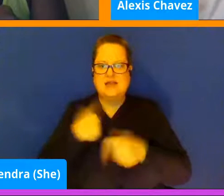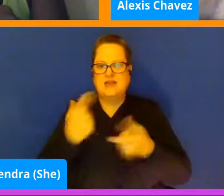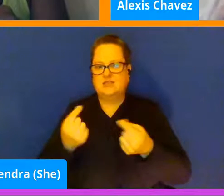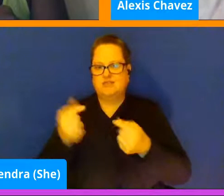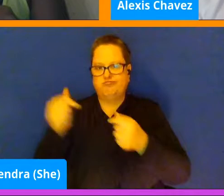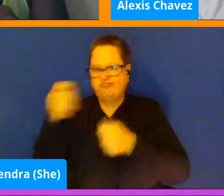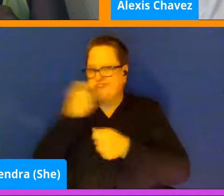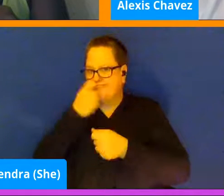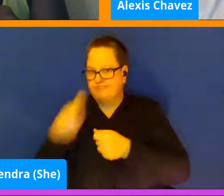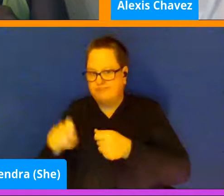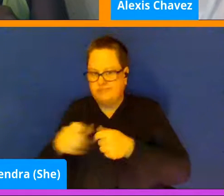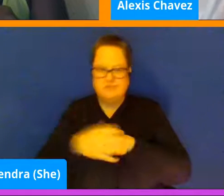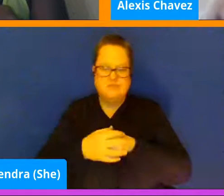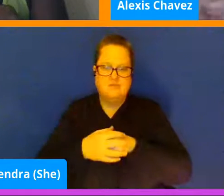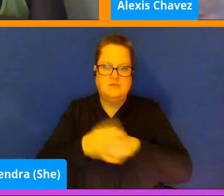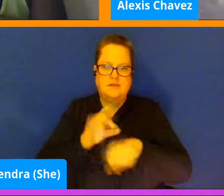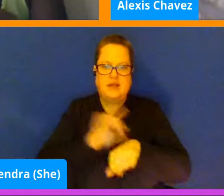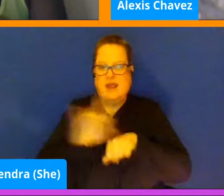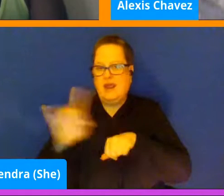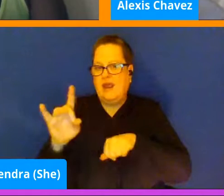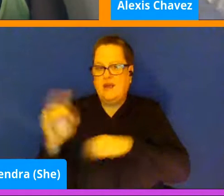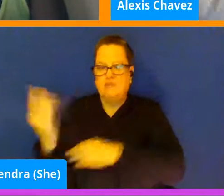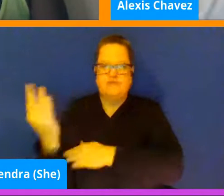you know, I go to the gym.